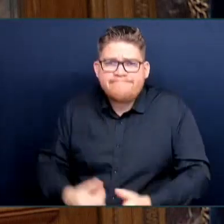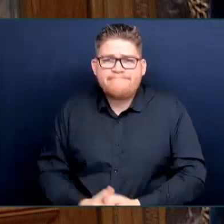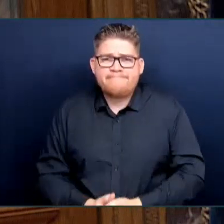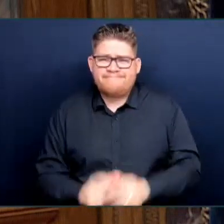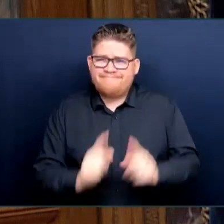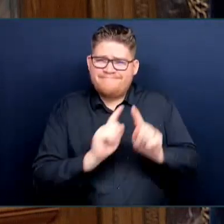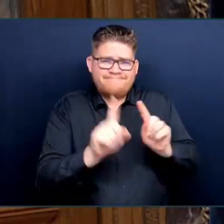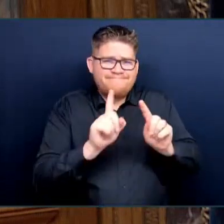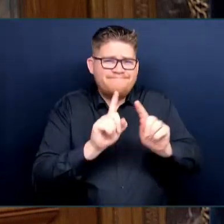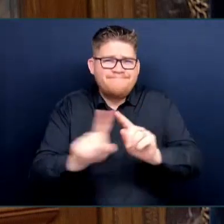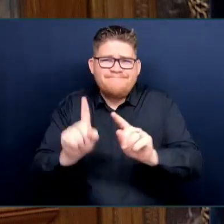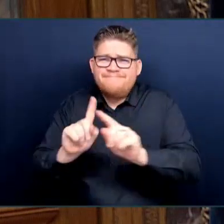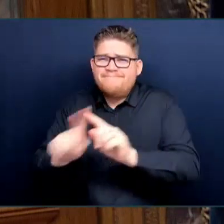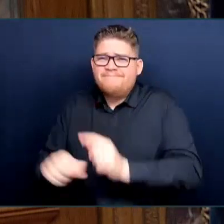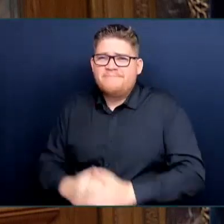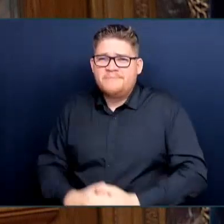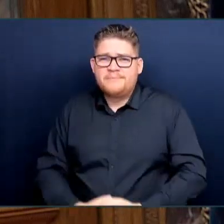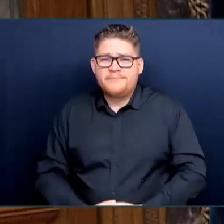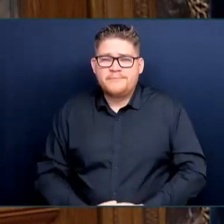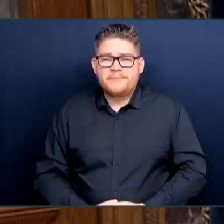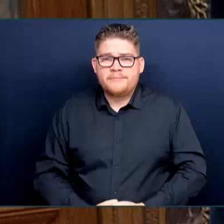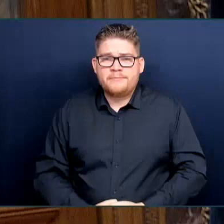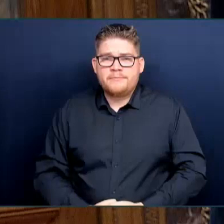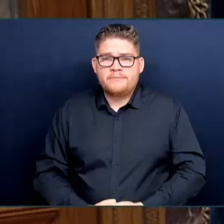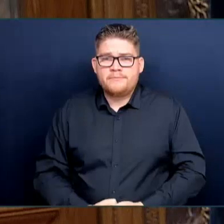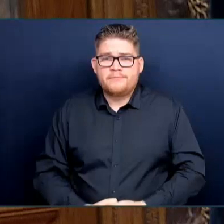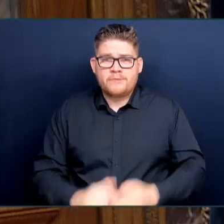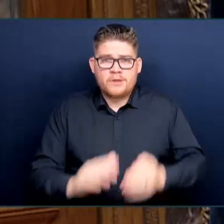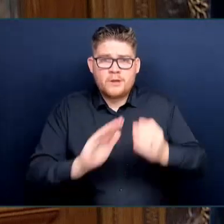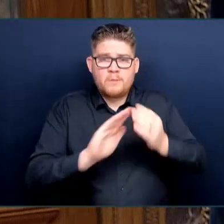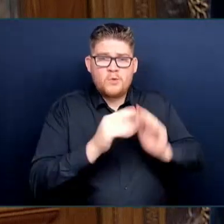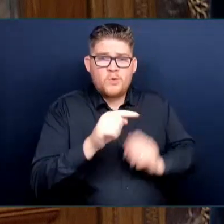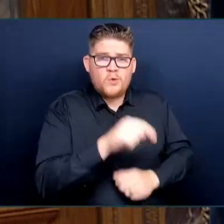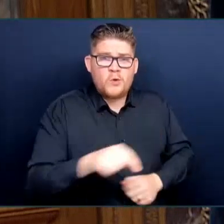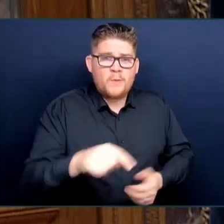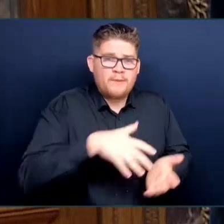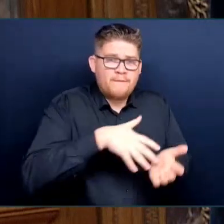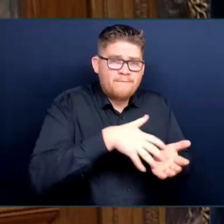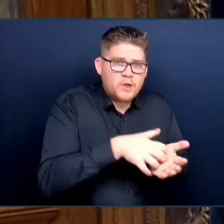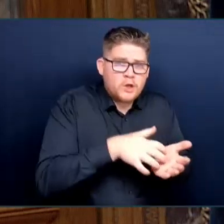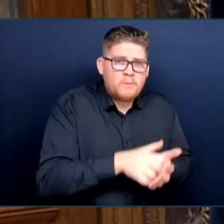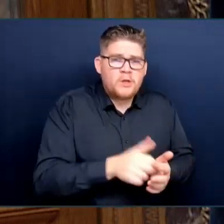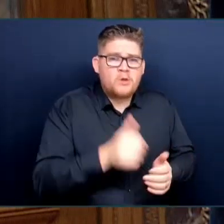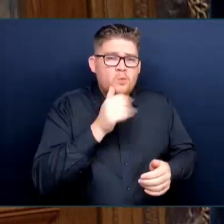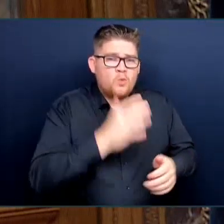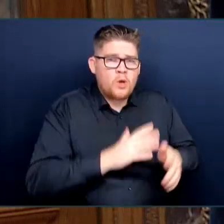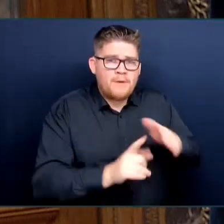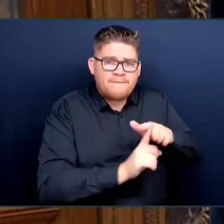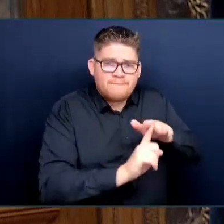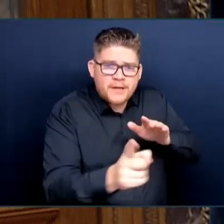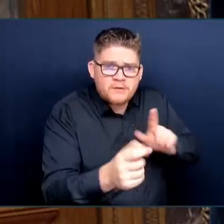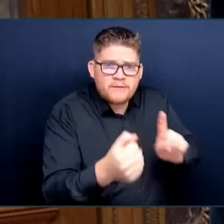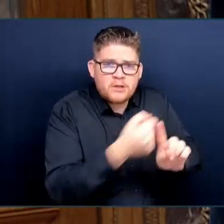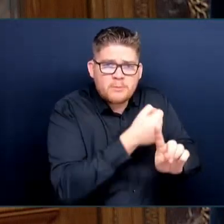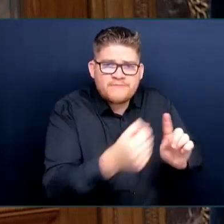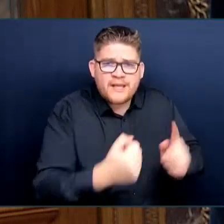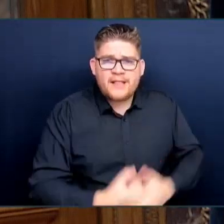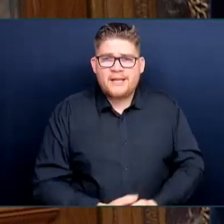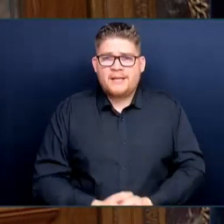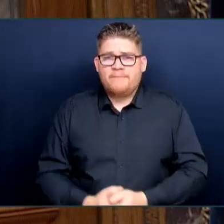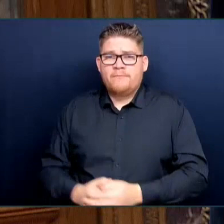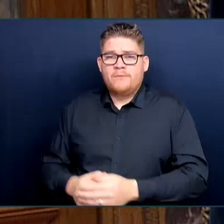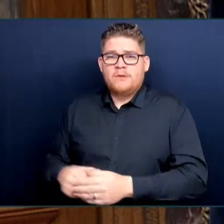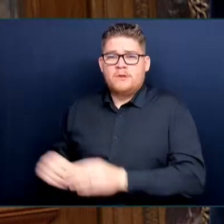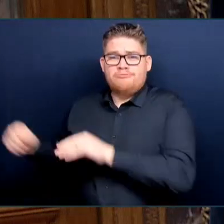vulnerable people, such as women fleeing domestic violence, refugees escaping countries torn apart by war, or people experiencing